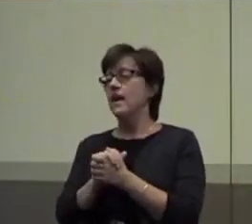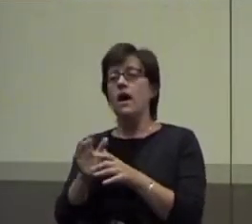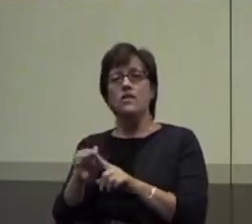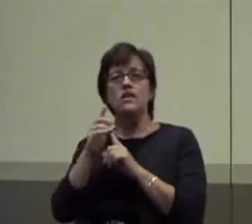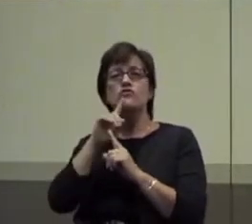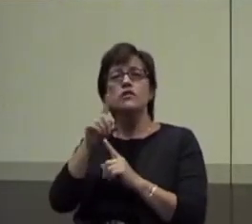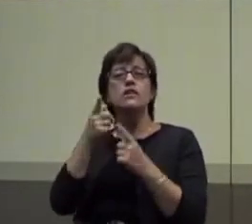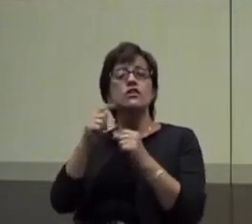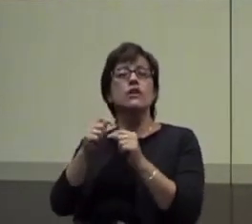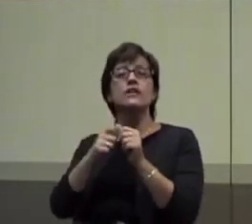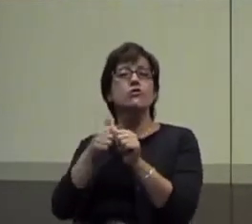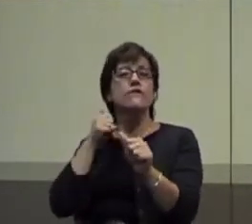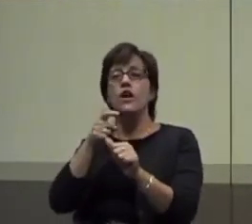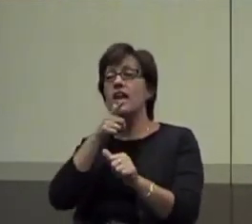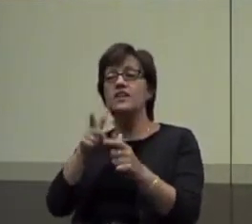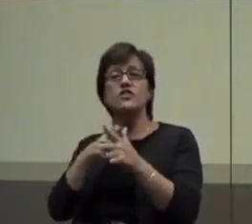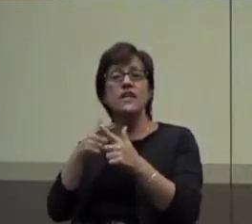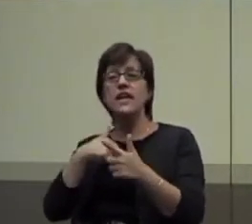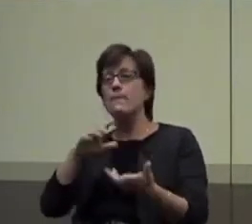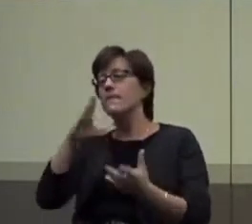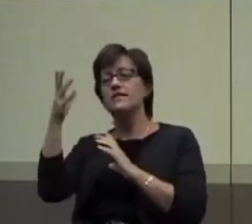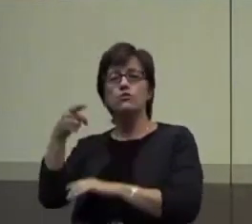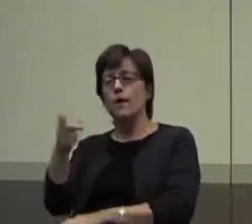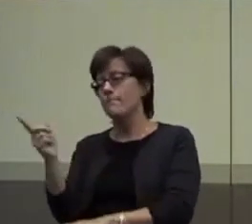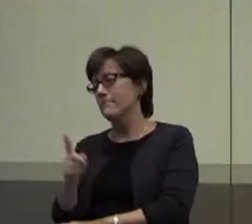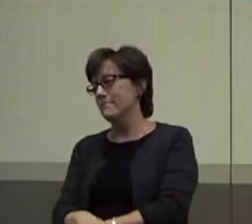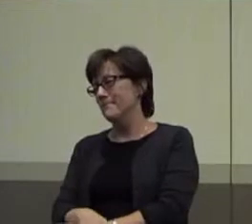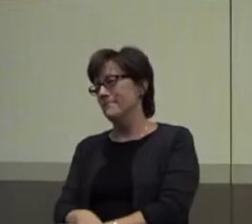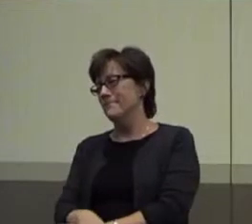messed you up, right? you. Thank